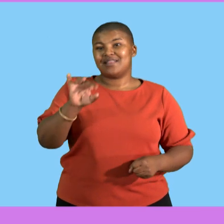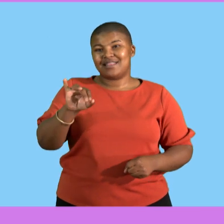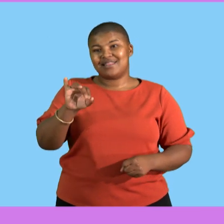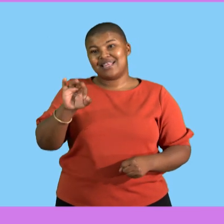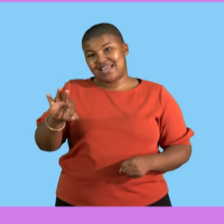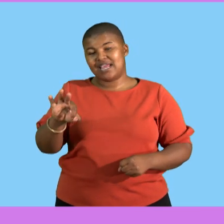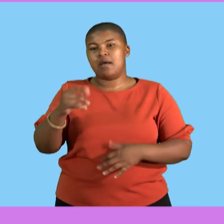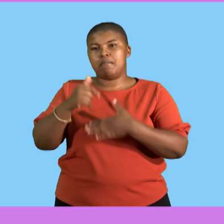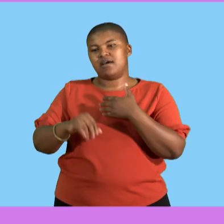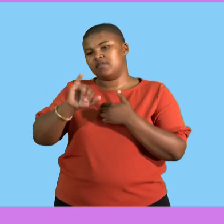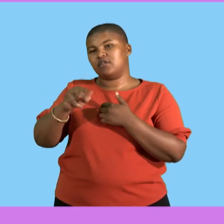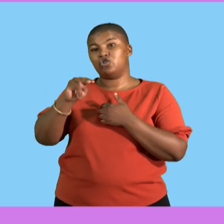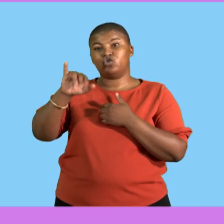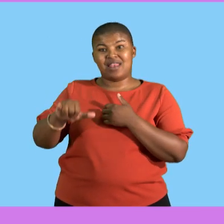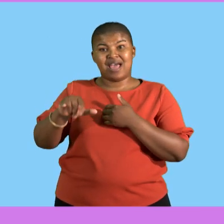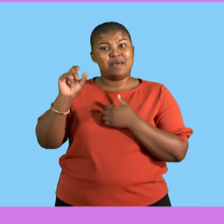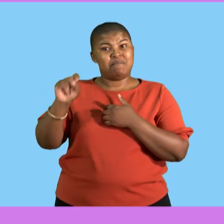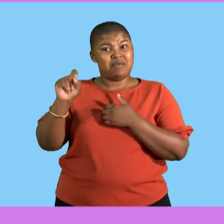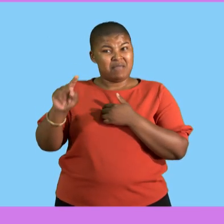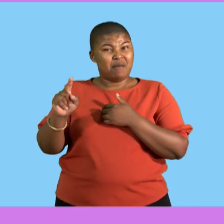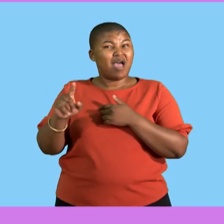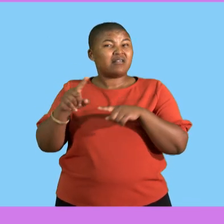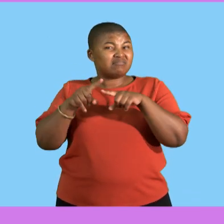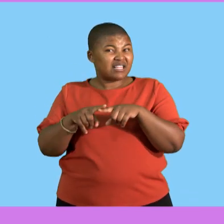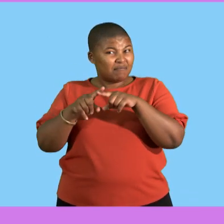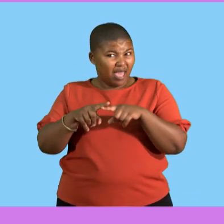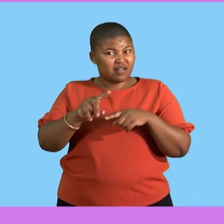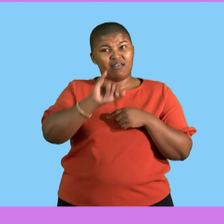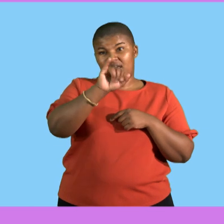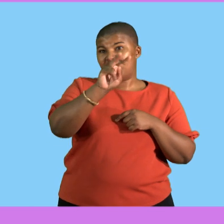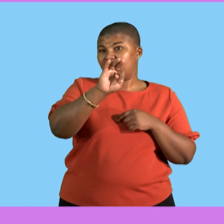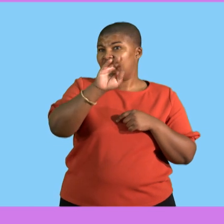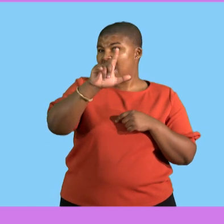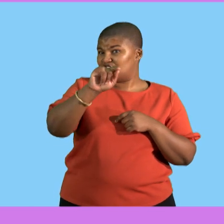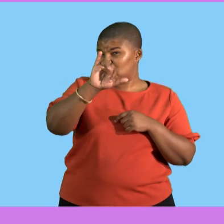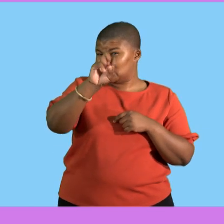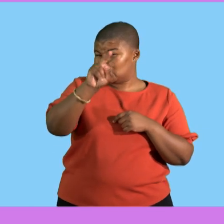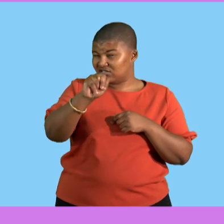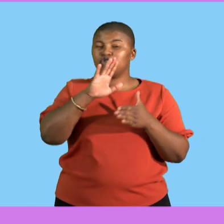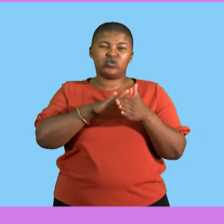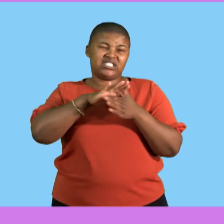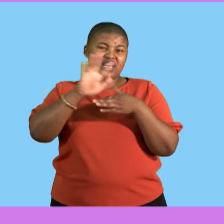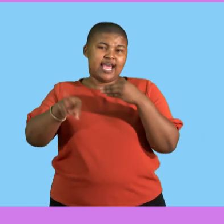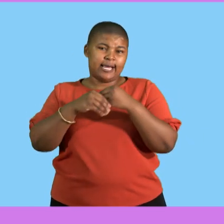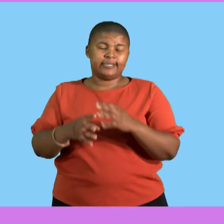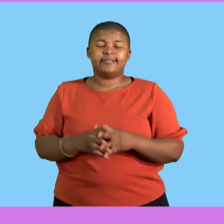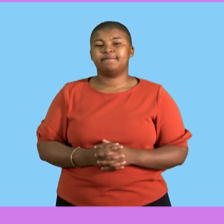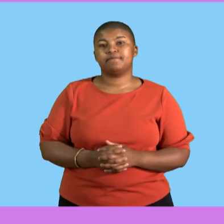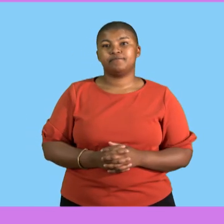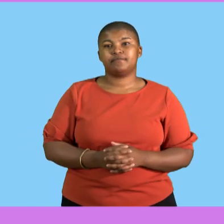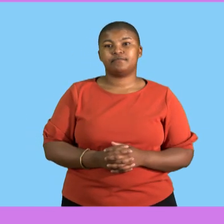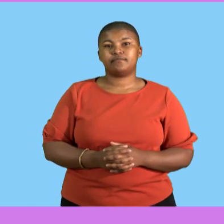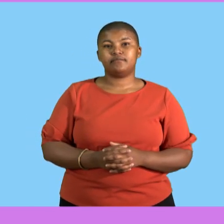inflation linked? Give a reason for your answer. So, first we need to go and calculate